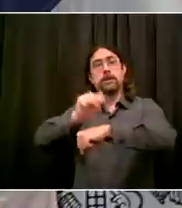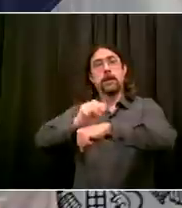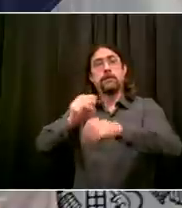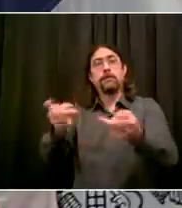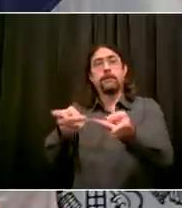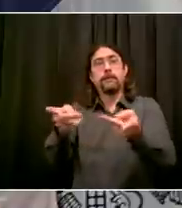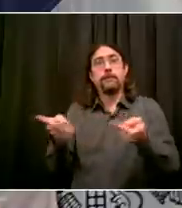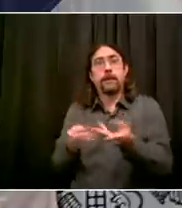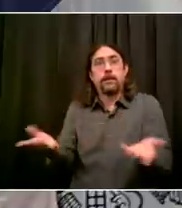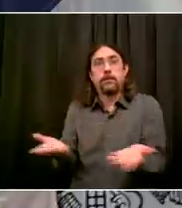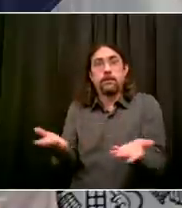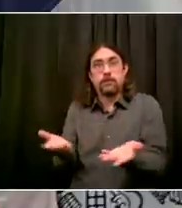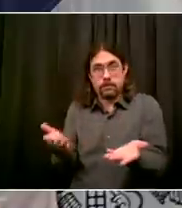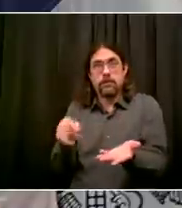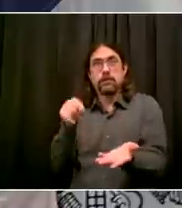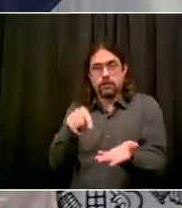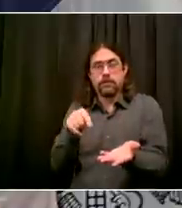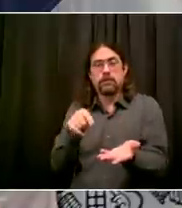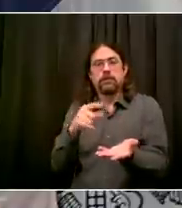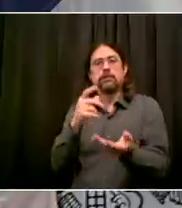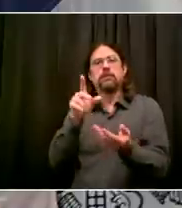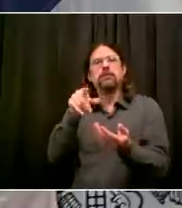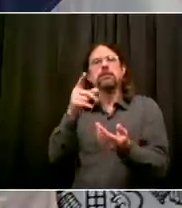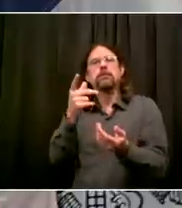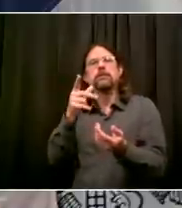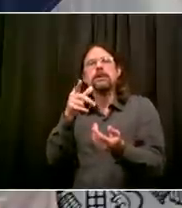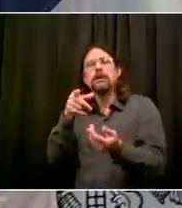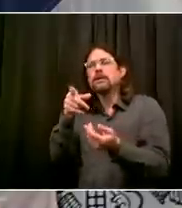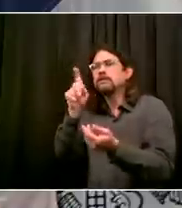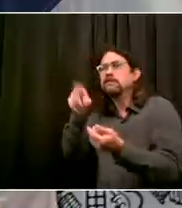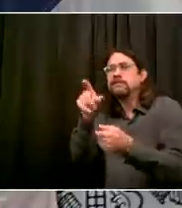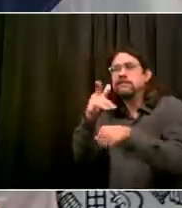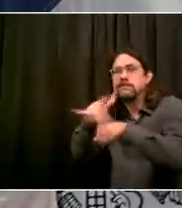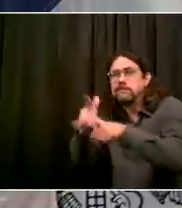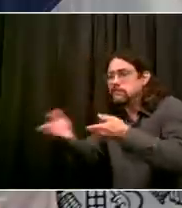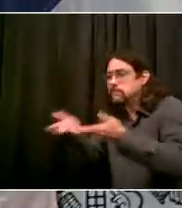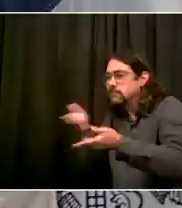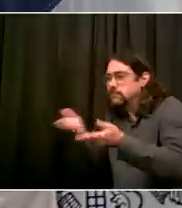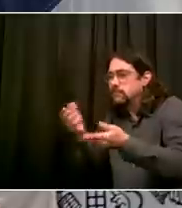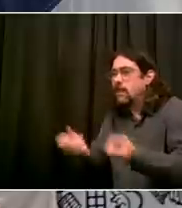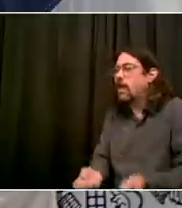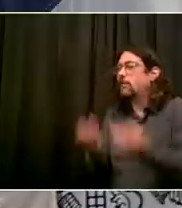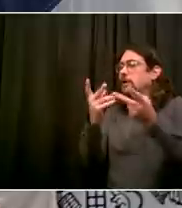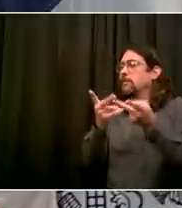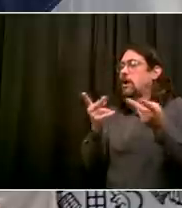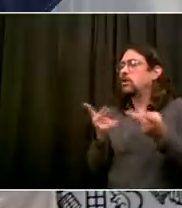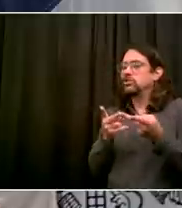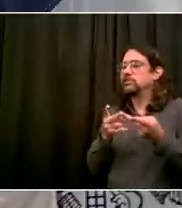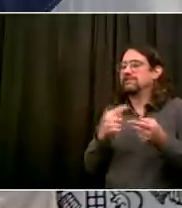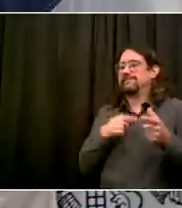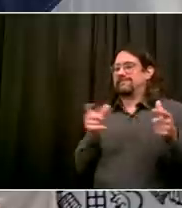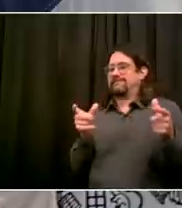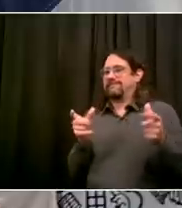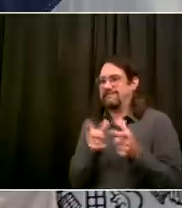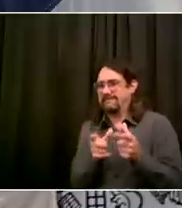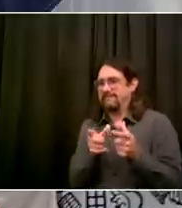different jobs, and that's a different matter when you go into an entirely new job. But no, there's no plan to give raises at all. Go ahead.